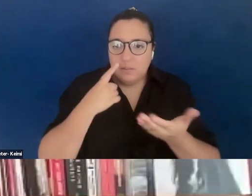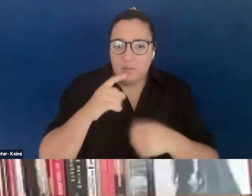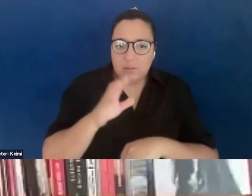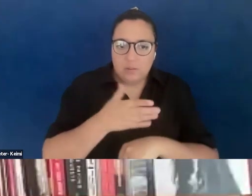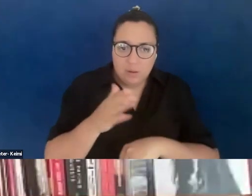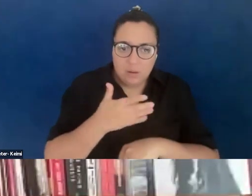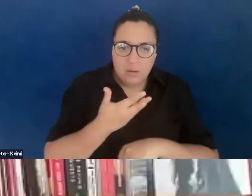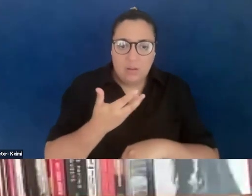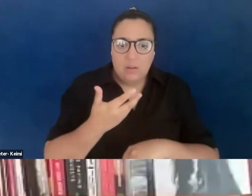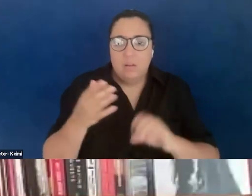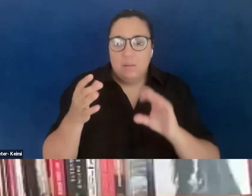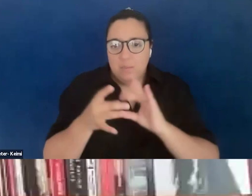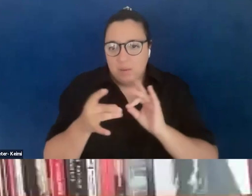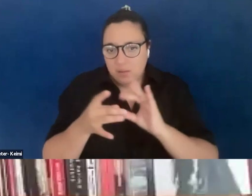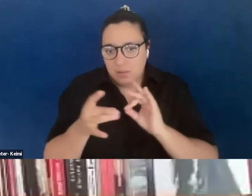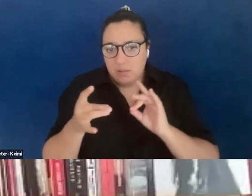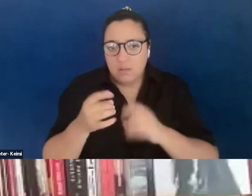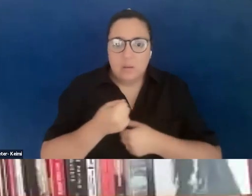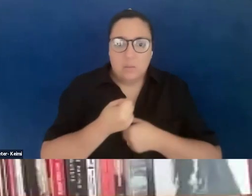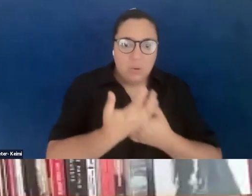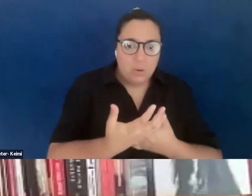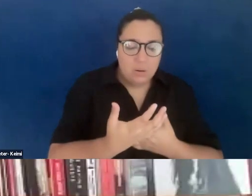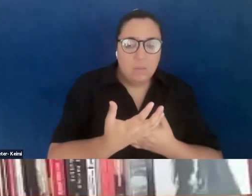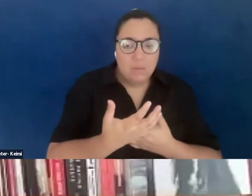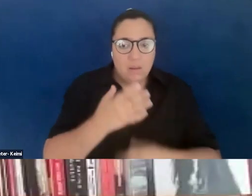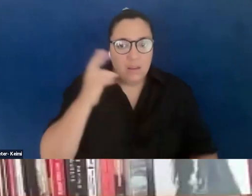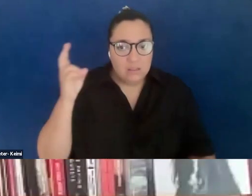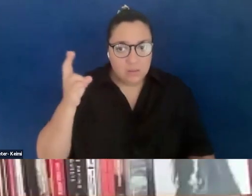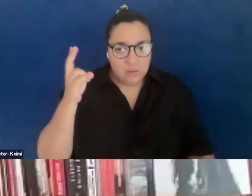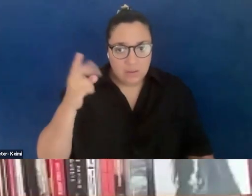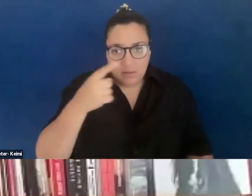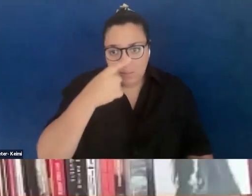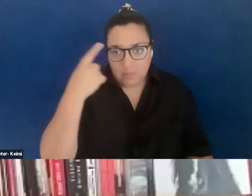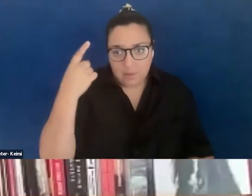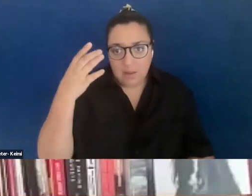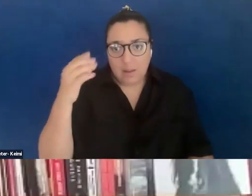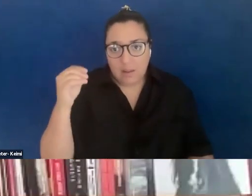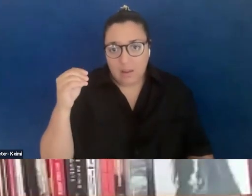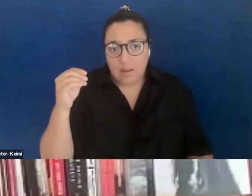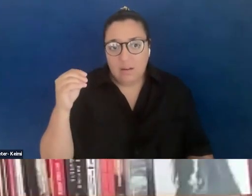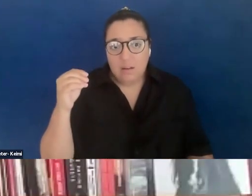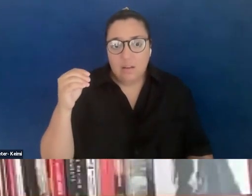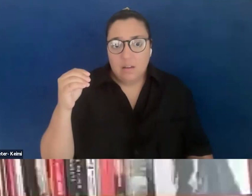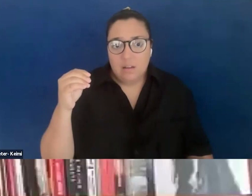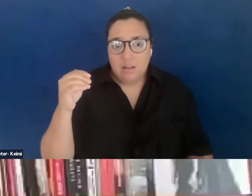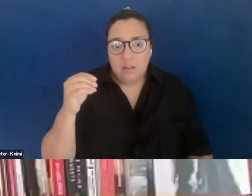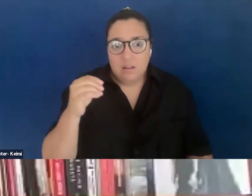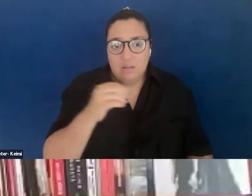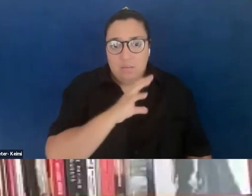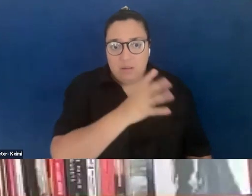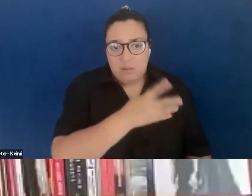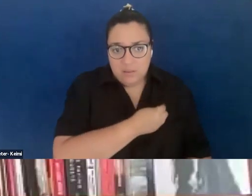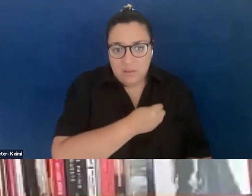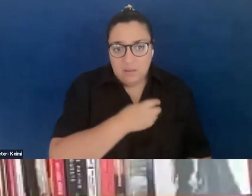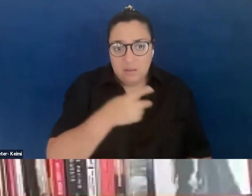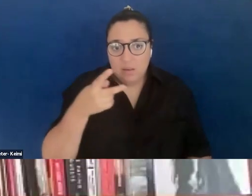as well as messages, poems, right, historically Black and Palestinian people, Black and Indigenous people, Puerto Rican folks, Afro